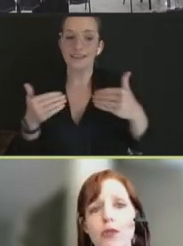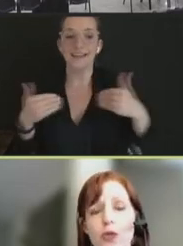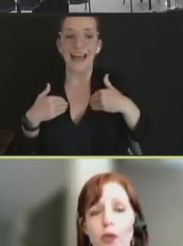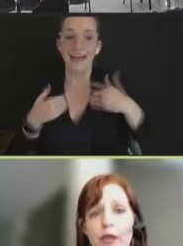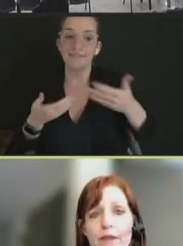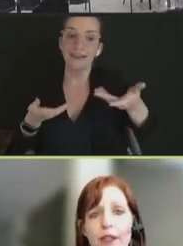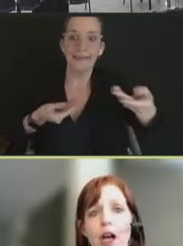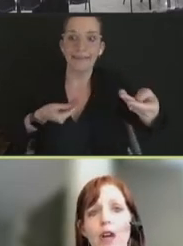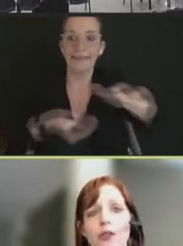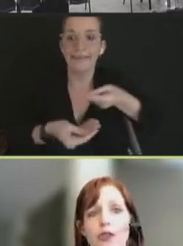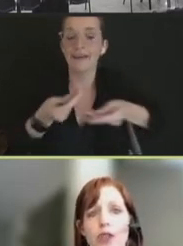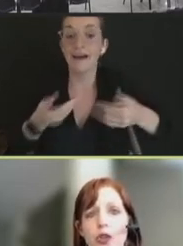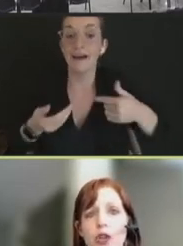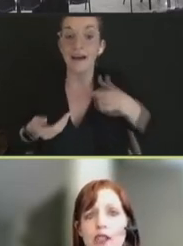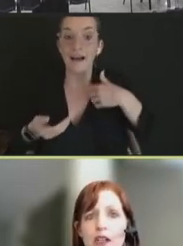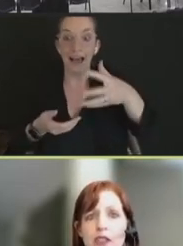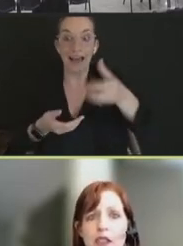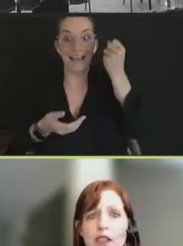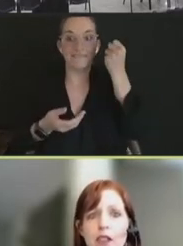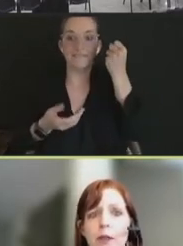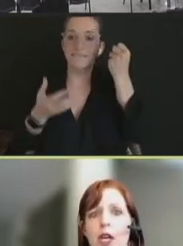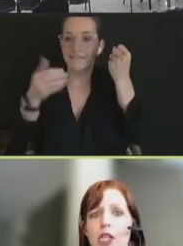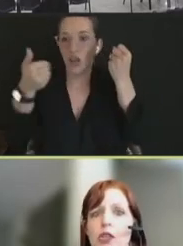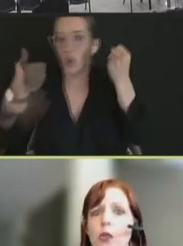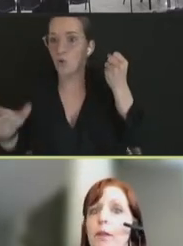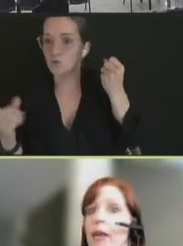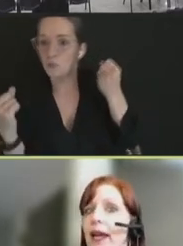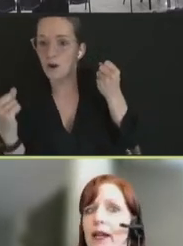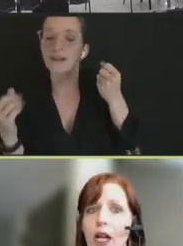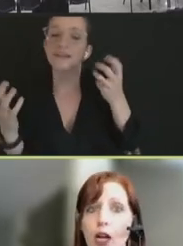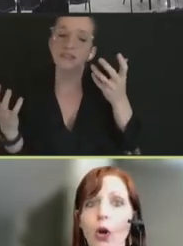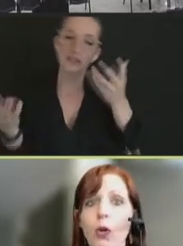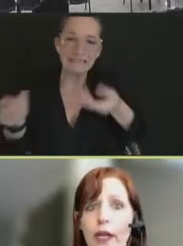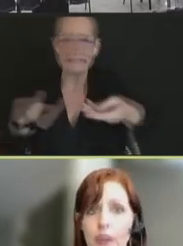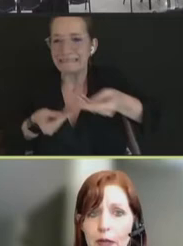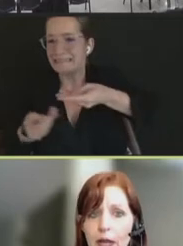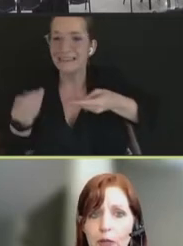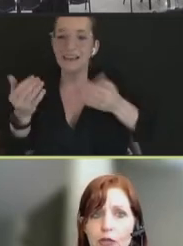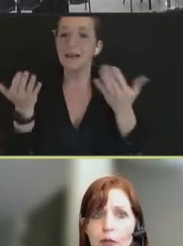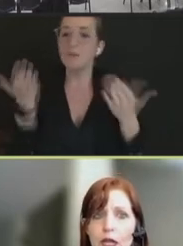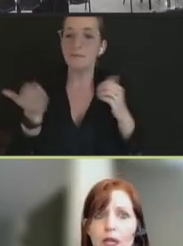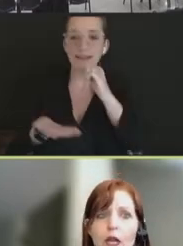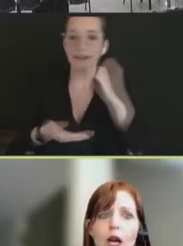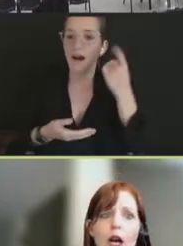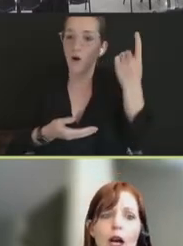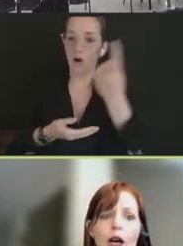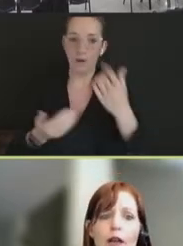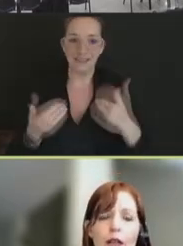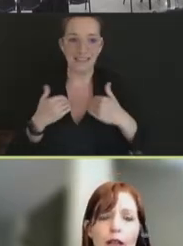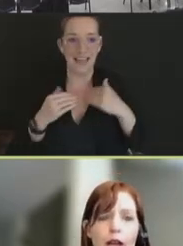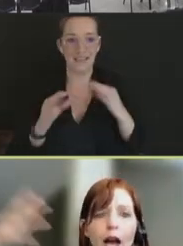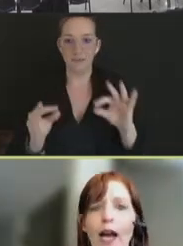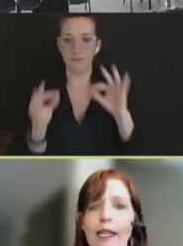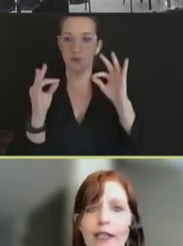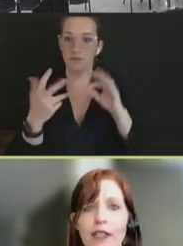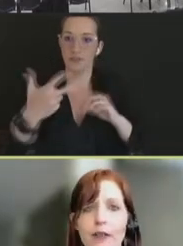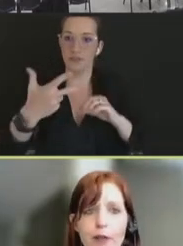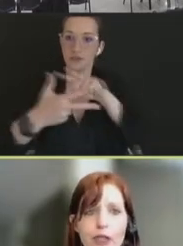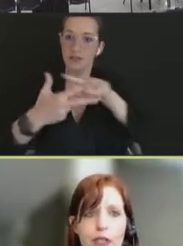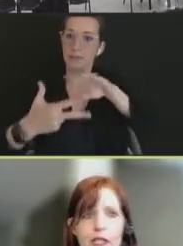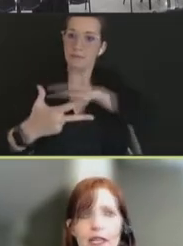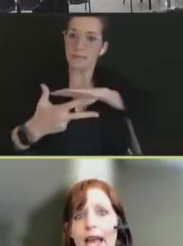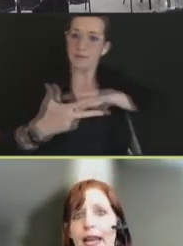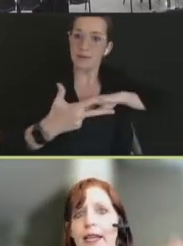measures or even others across our system. So, we may not always be able to be the highest